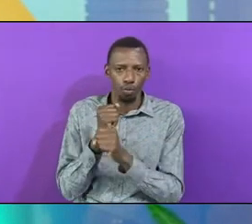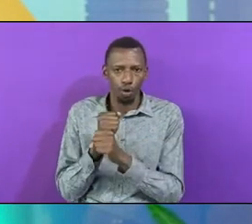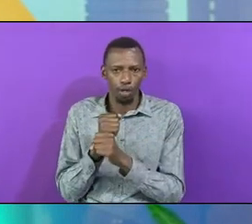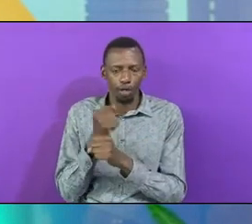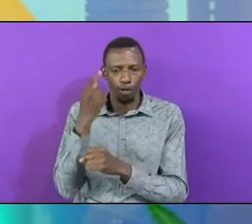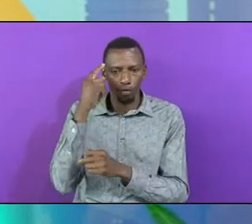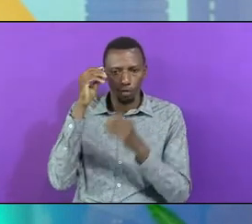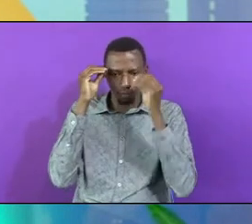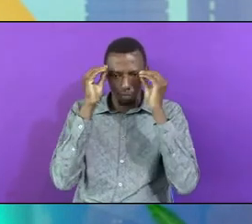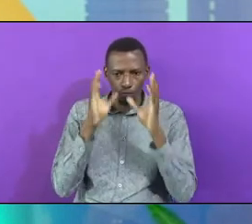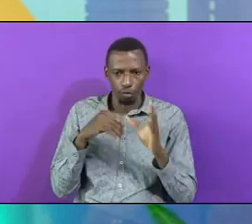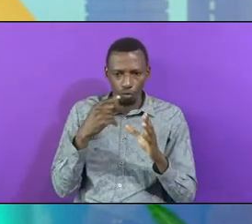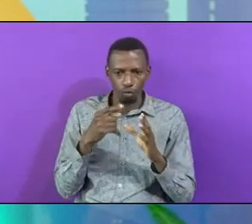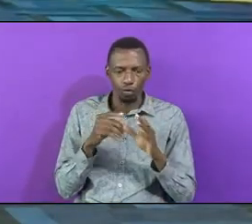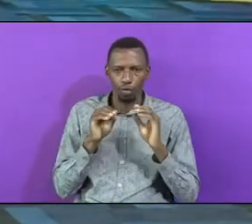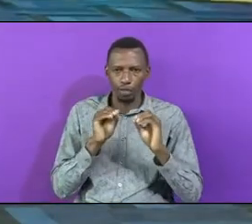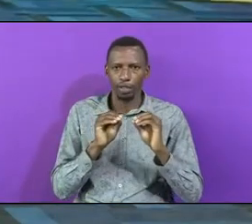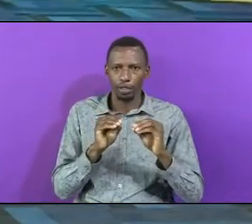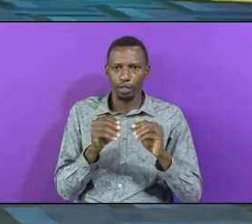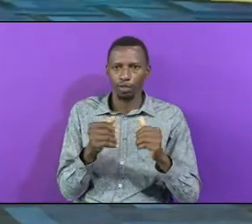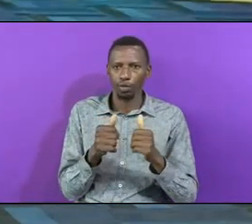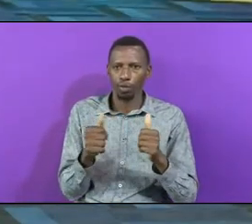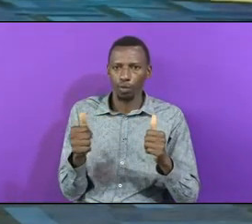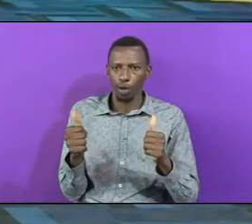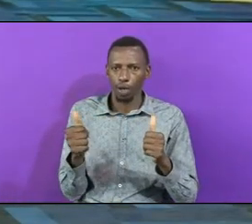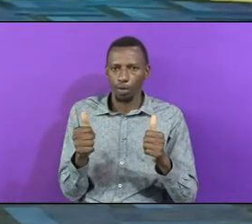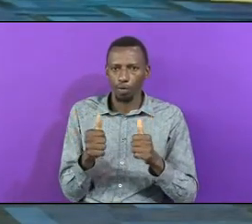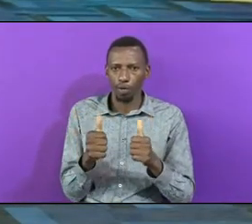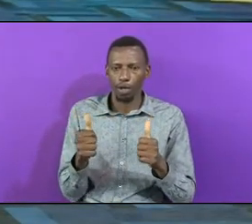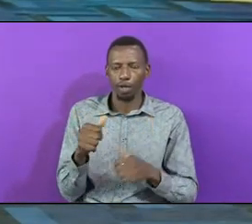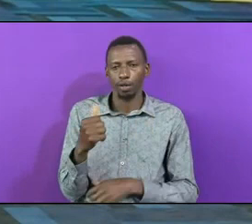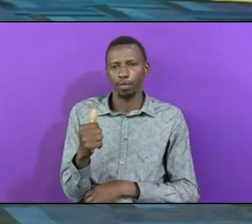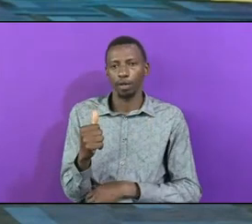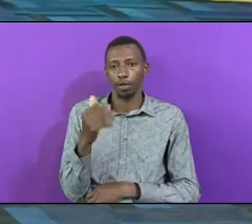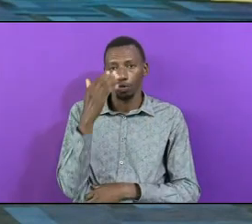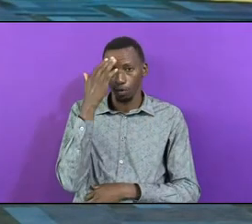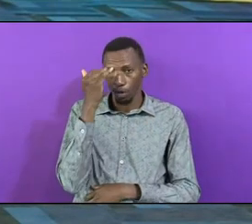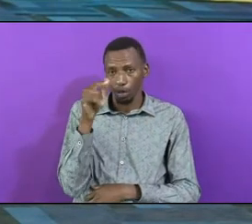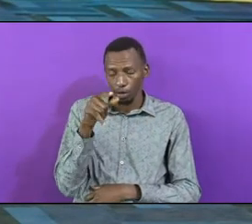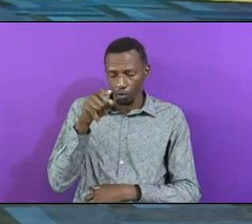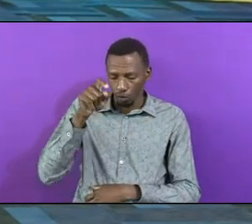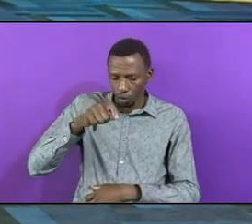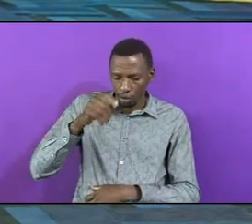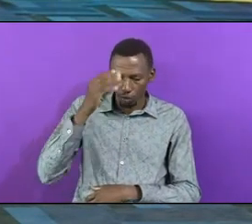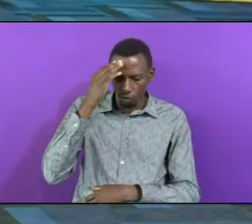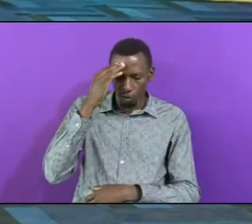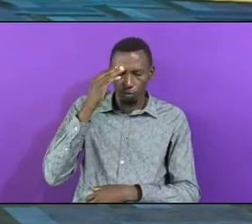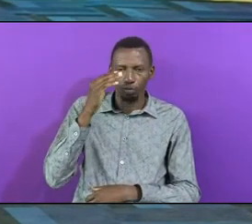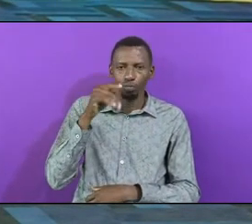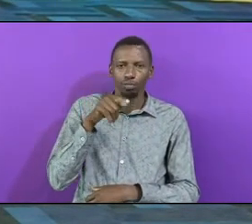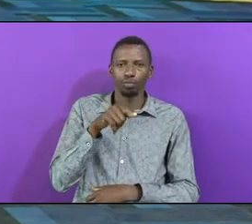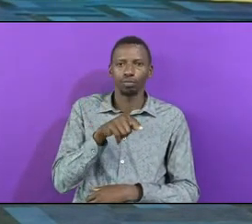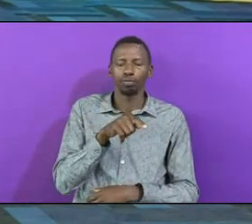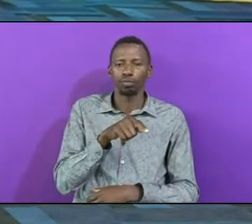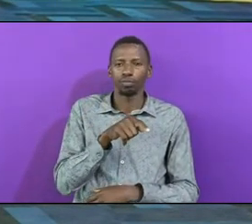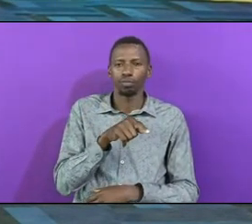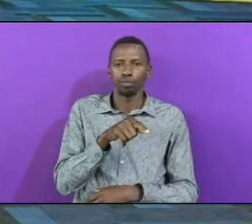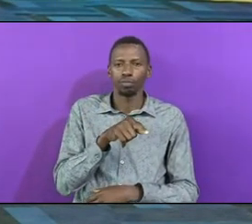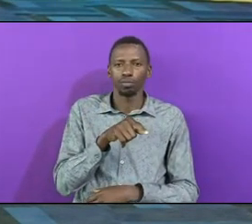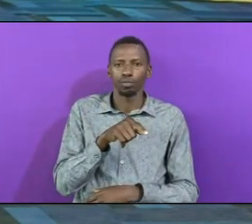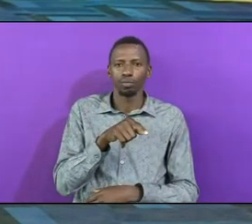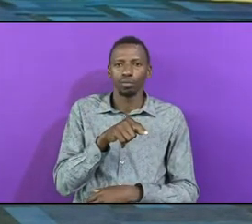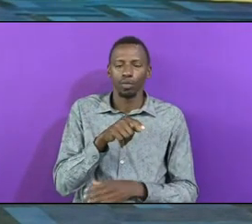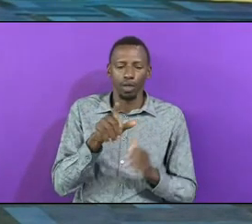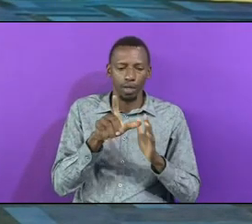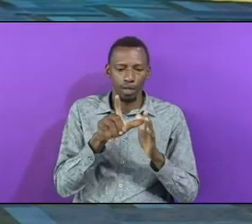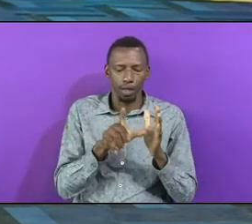For students that are not properly taught Because you need to know the syllabus The lawson